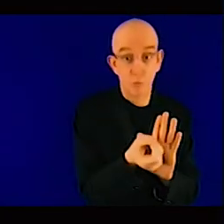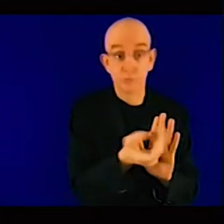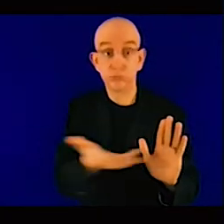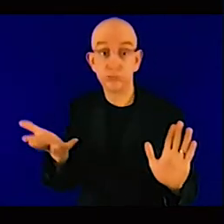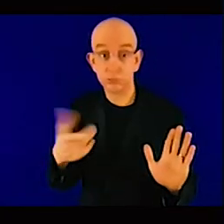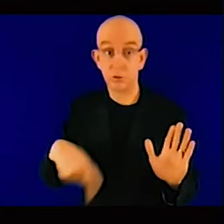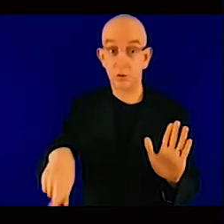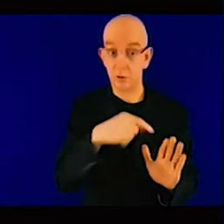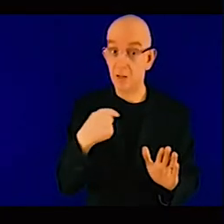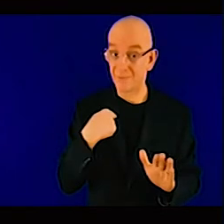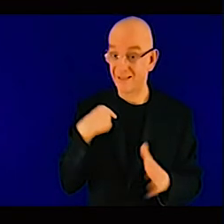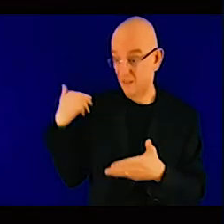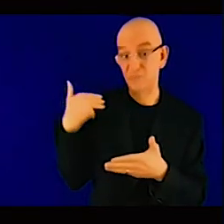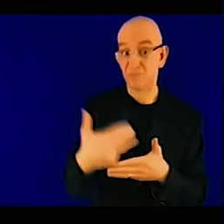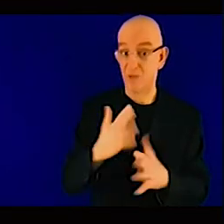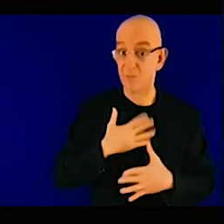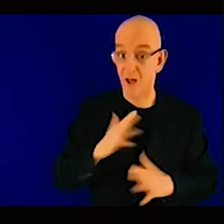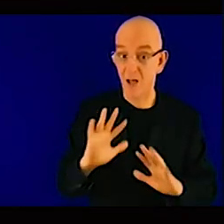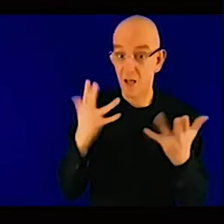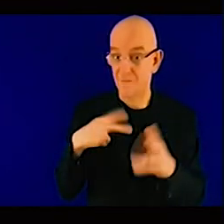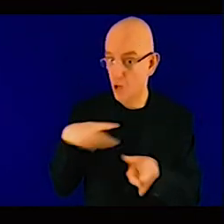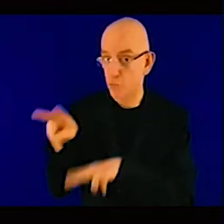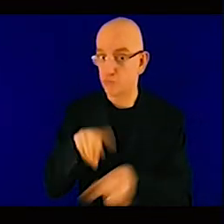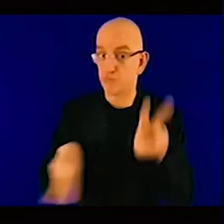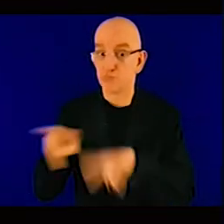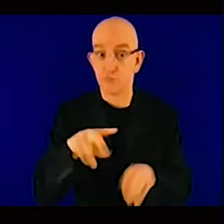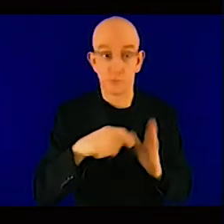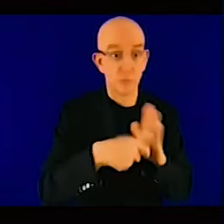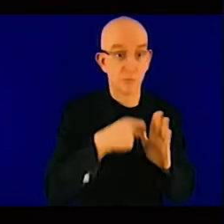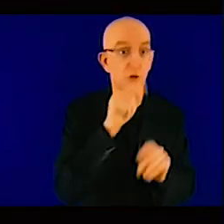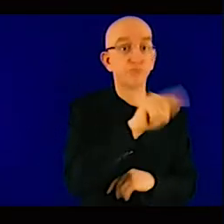from the traditional let's look at the big development around